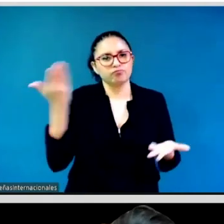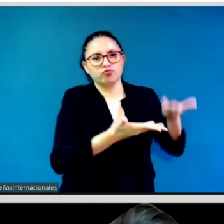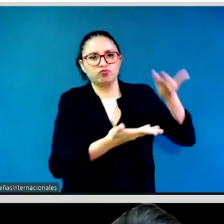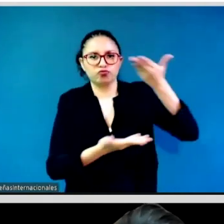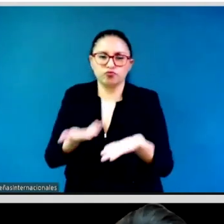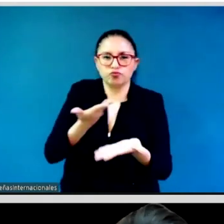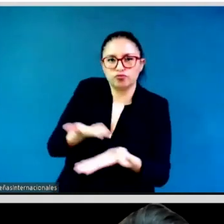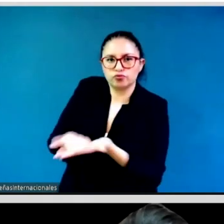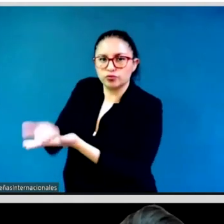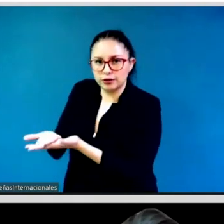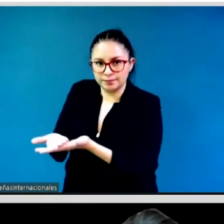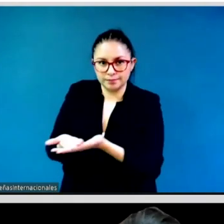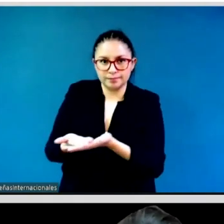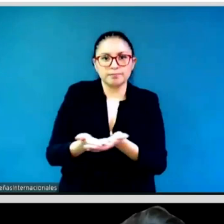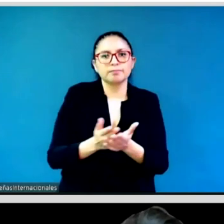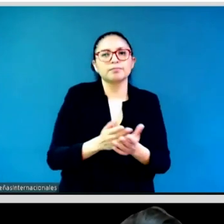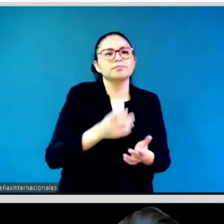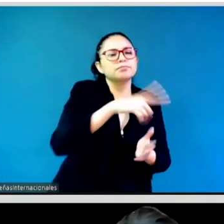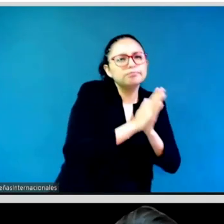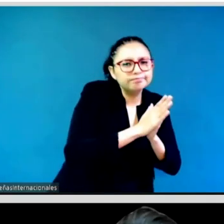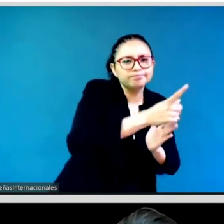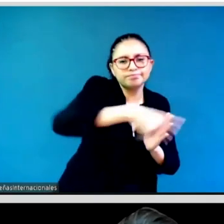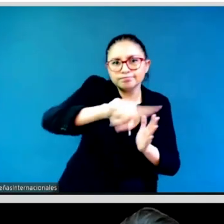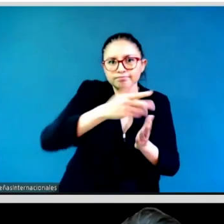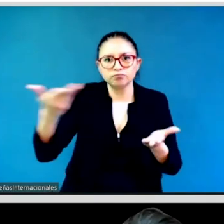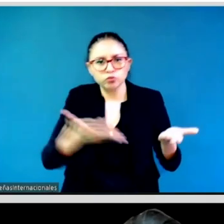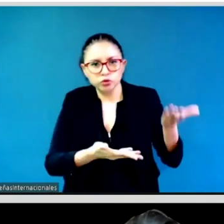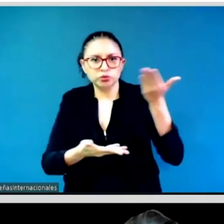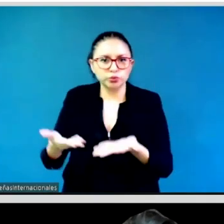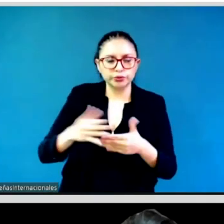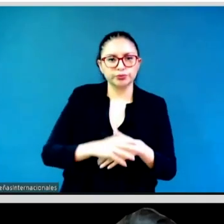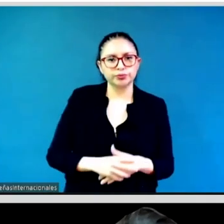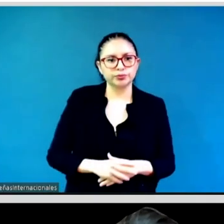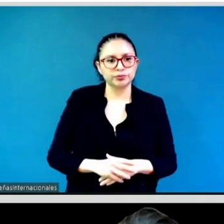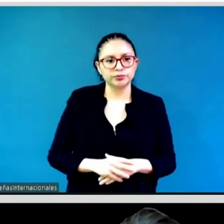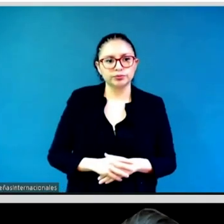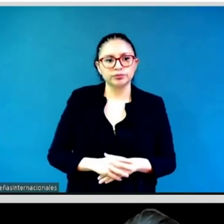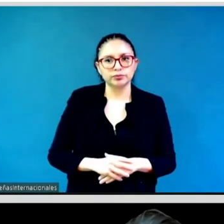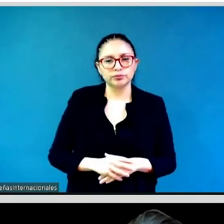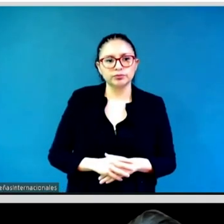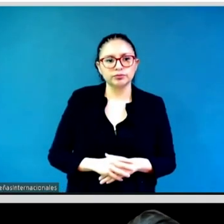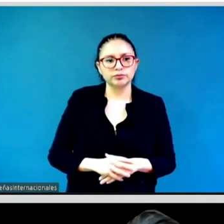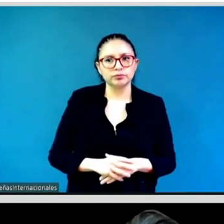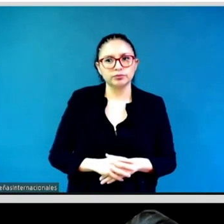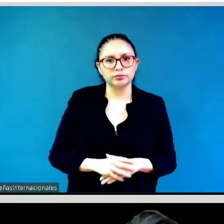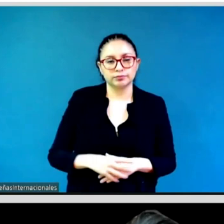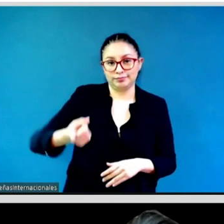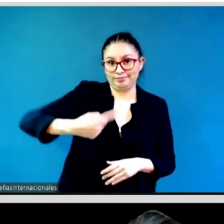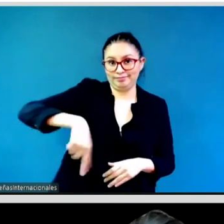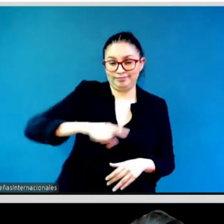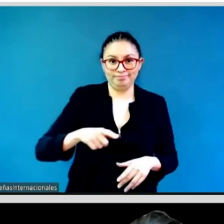leaning into this feeling of being uncomfortable with doing things differently, making spaces